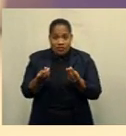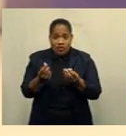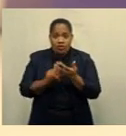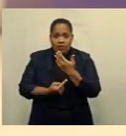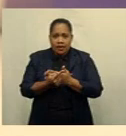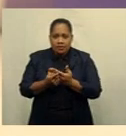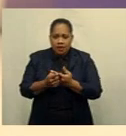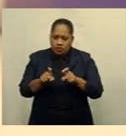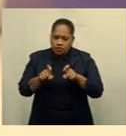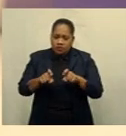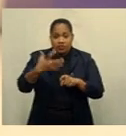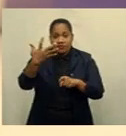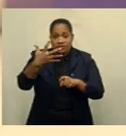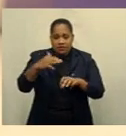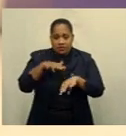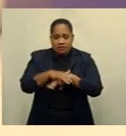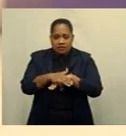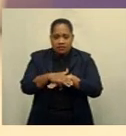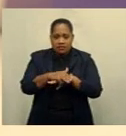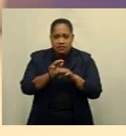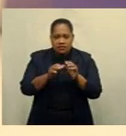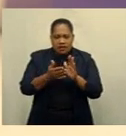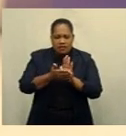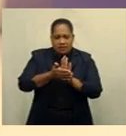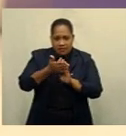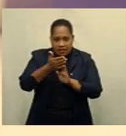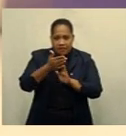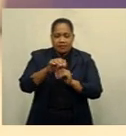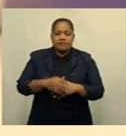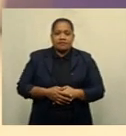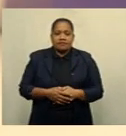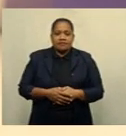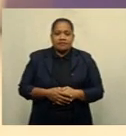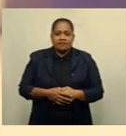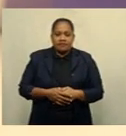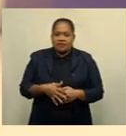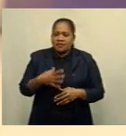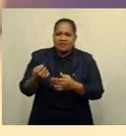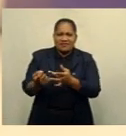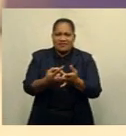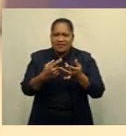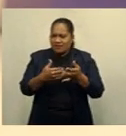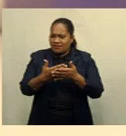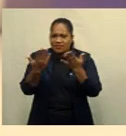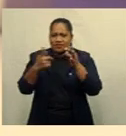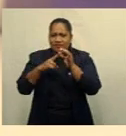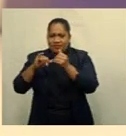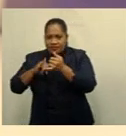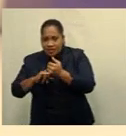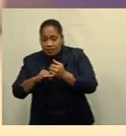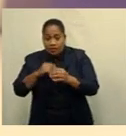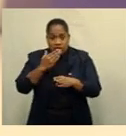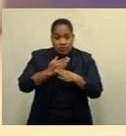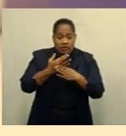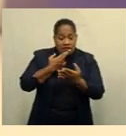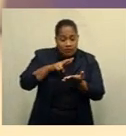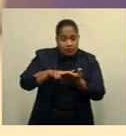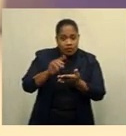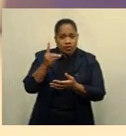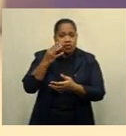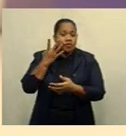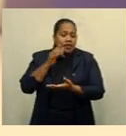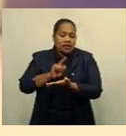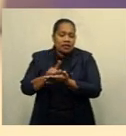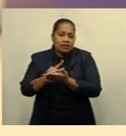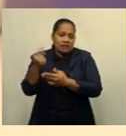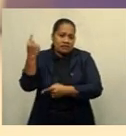15-month high on a yen and multi-month peaks against other major PAs. The jobs report is due later tonight and